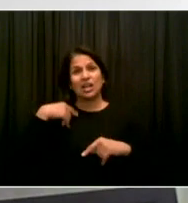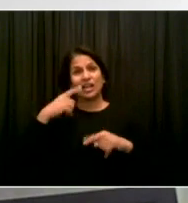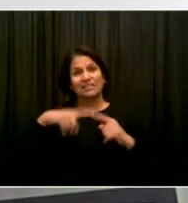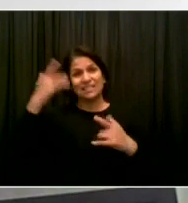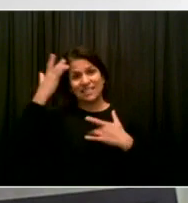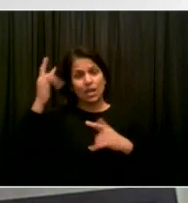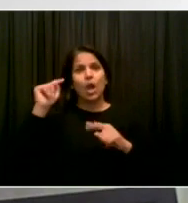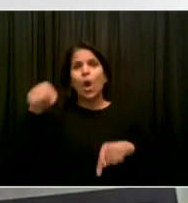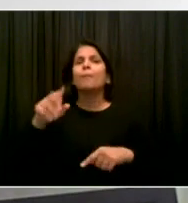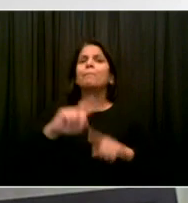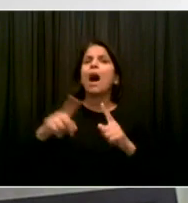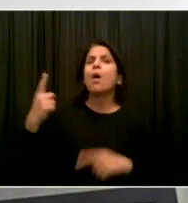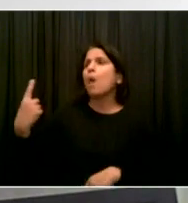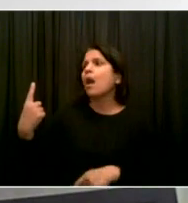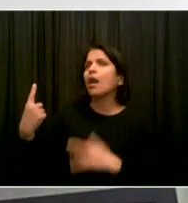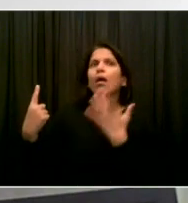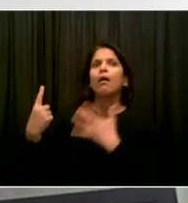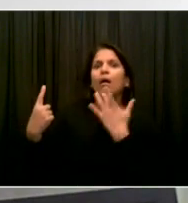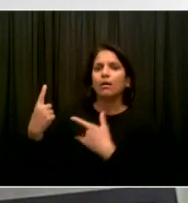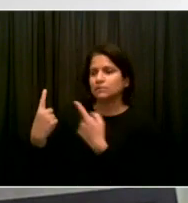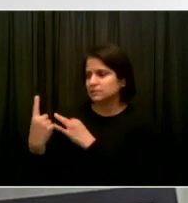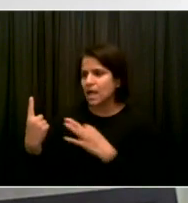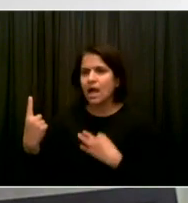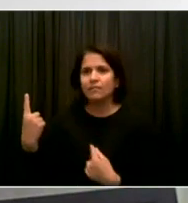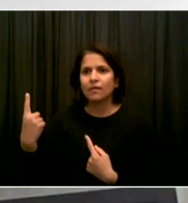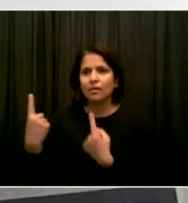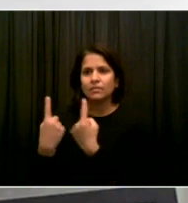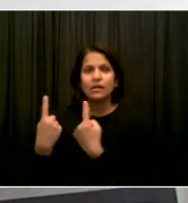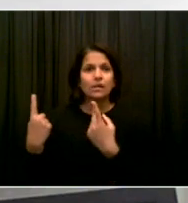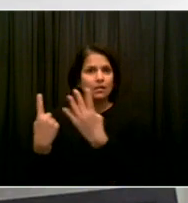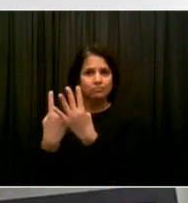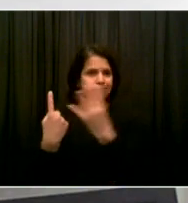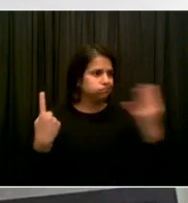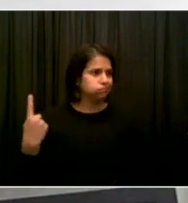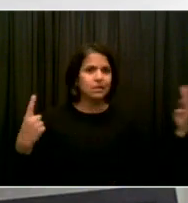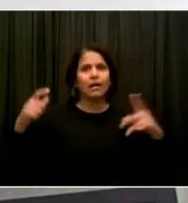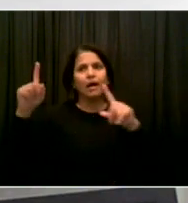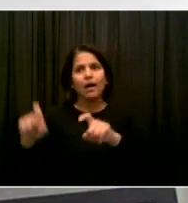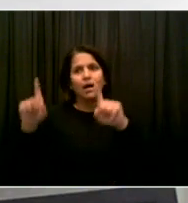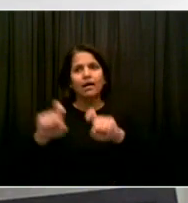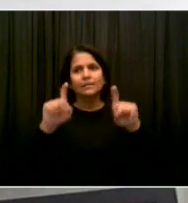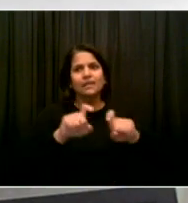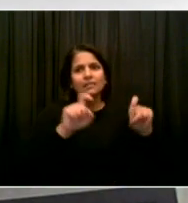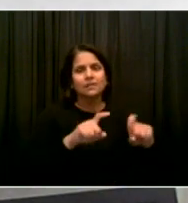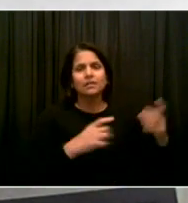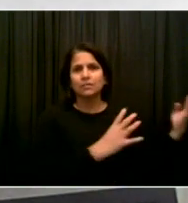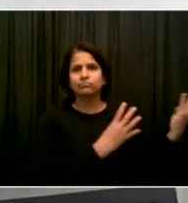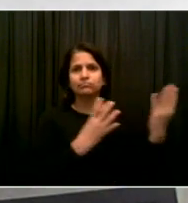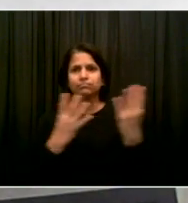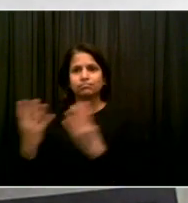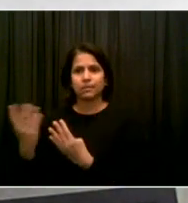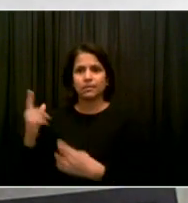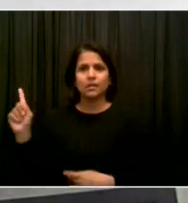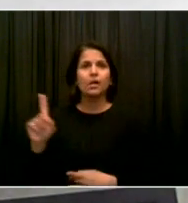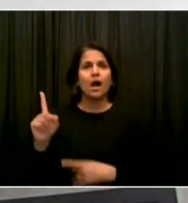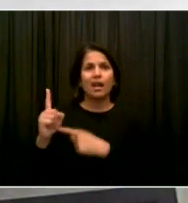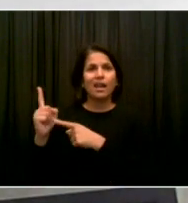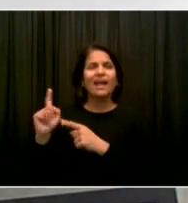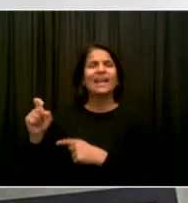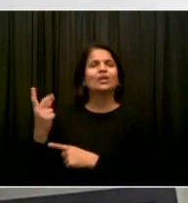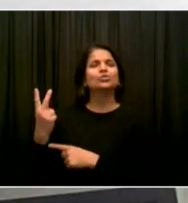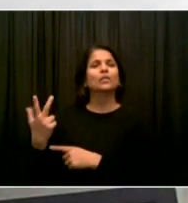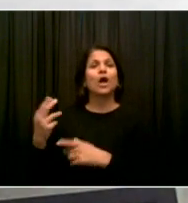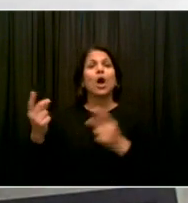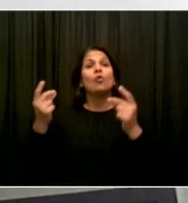are more difficult, of course, for us to be able to immediately respond because they're not part of